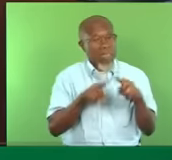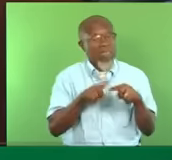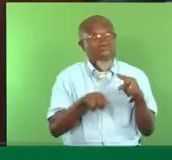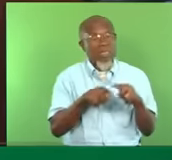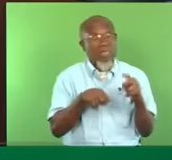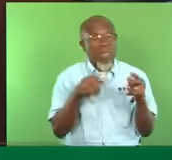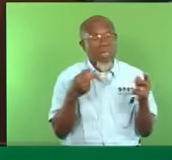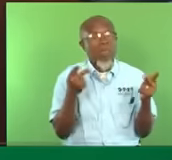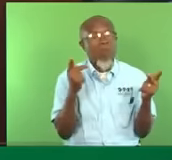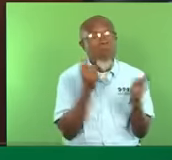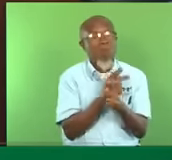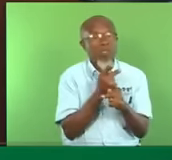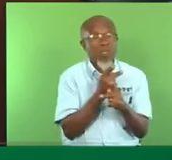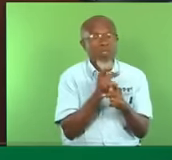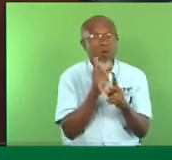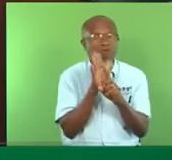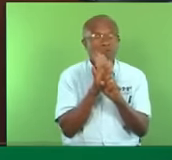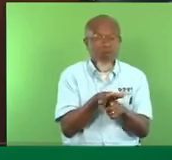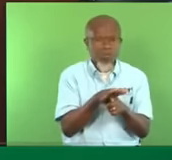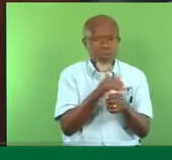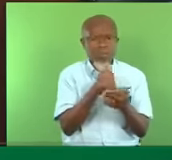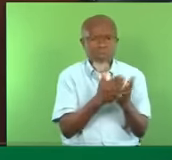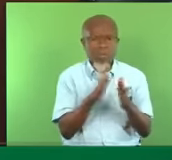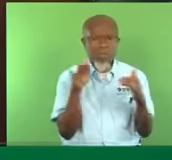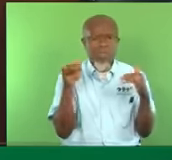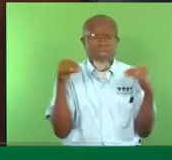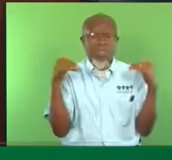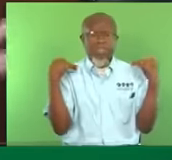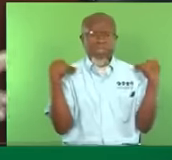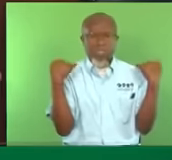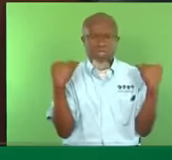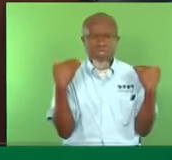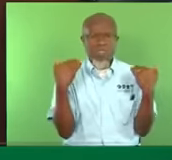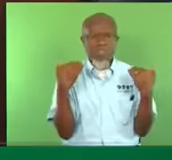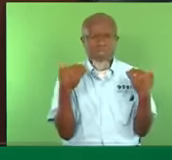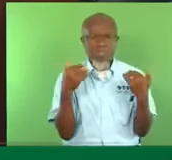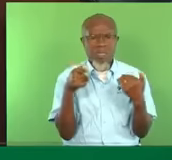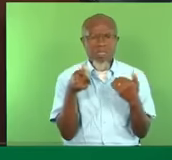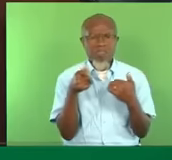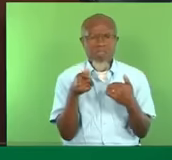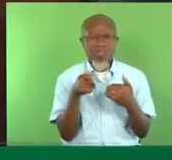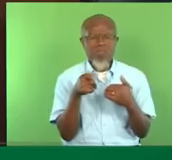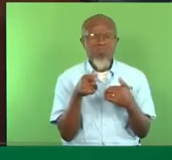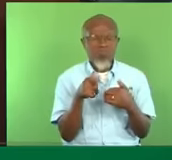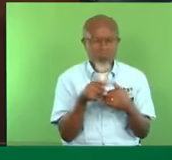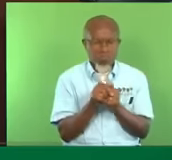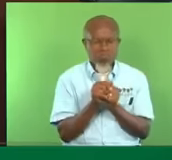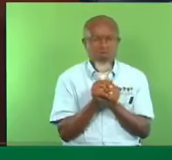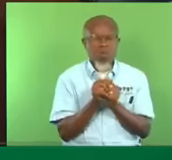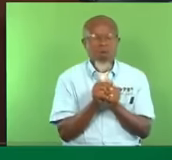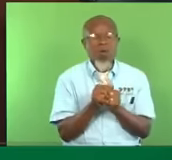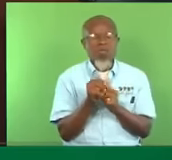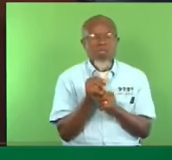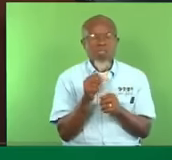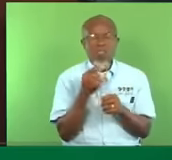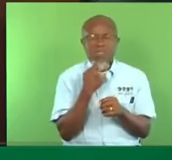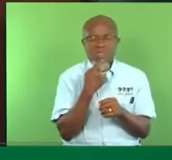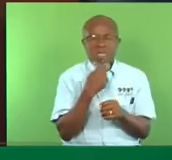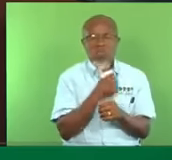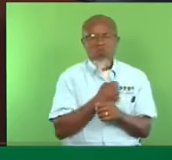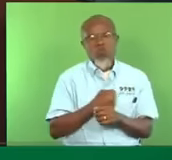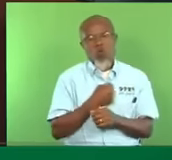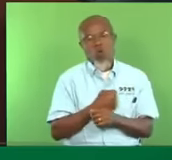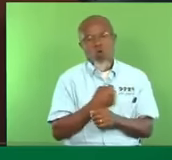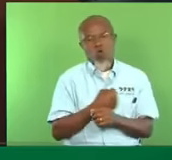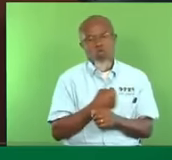angel of some kind to apologize in a left-handed way. I read it and didn't understand it. What he was saying, really,